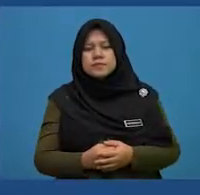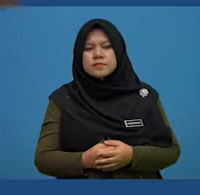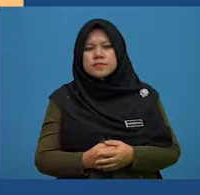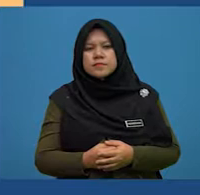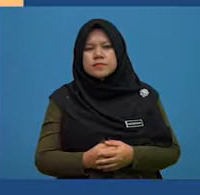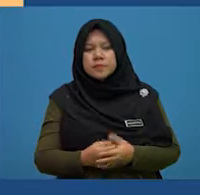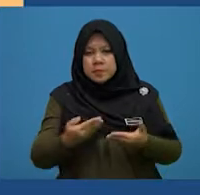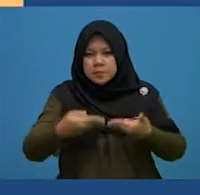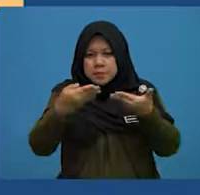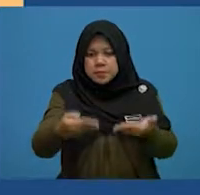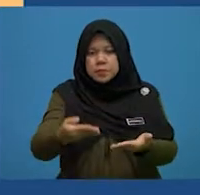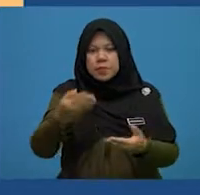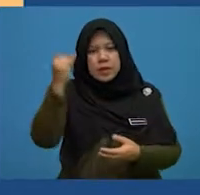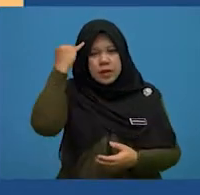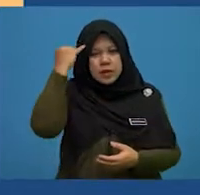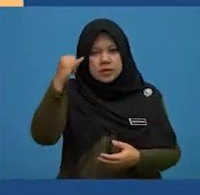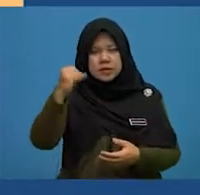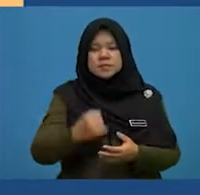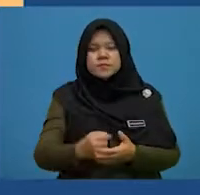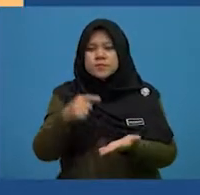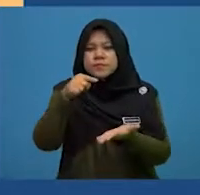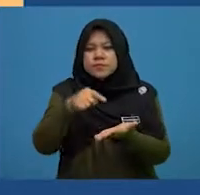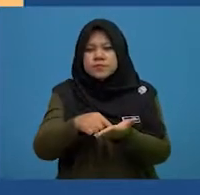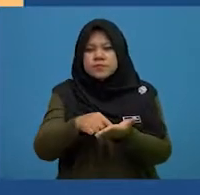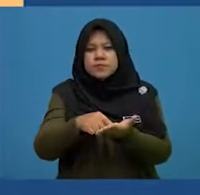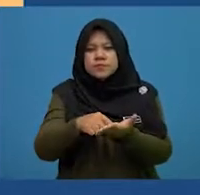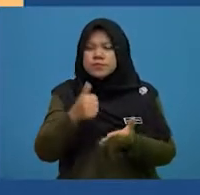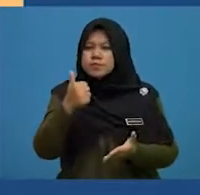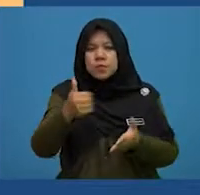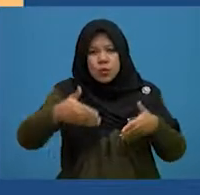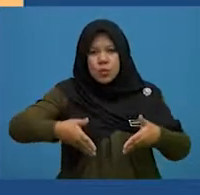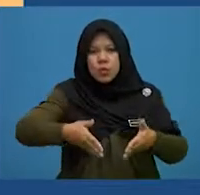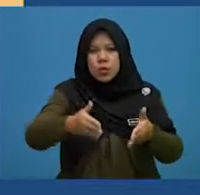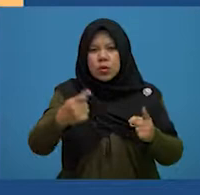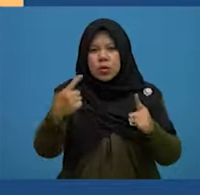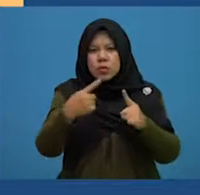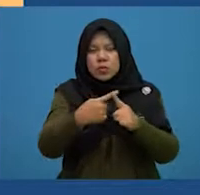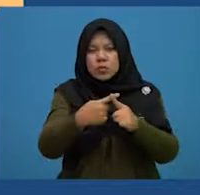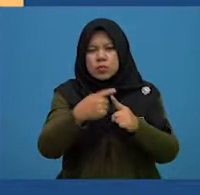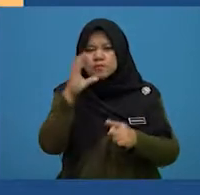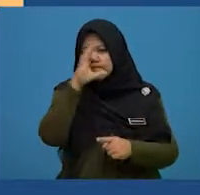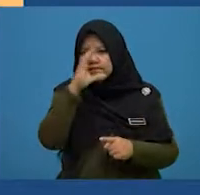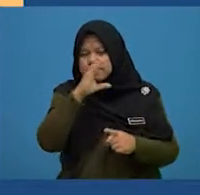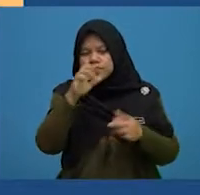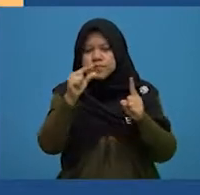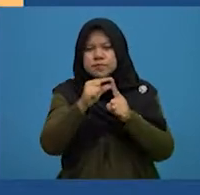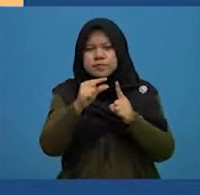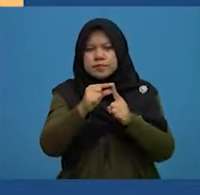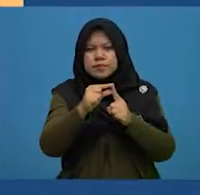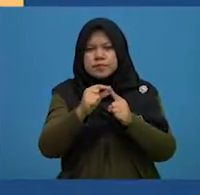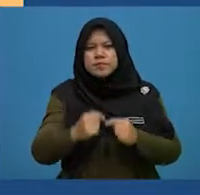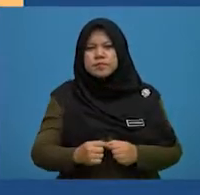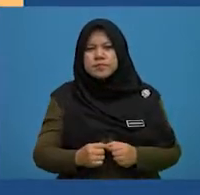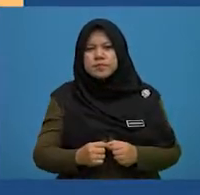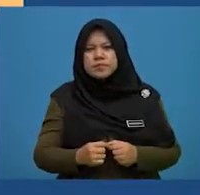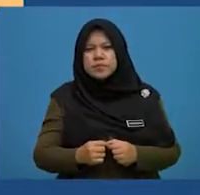eventually give you an idea. This is a great way to access words to help gain